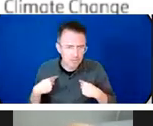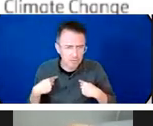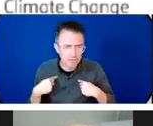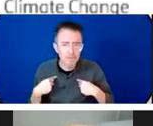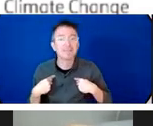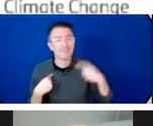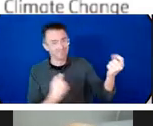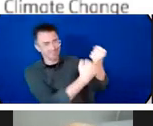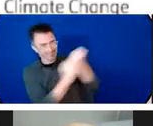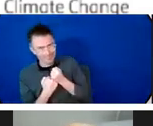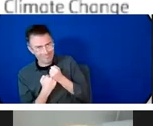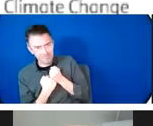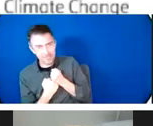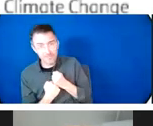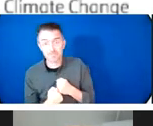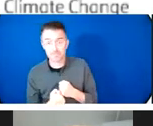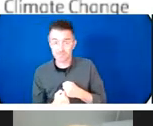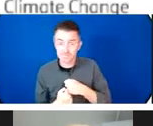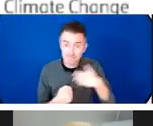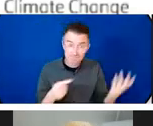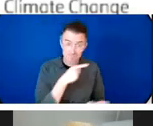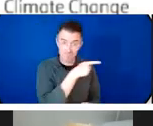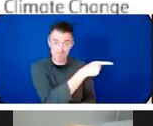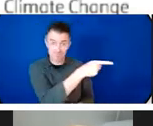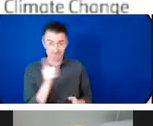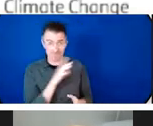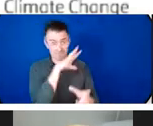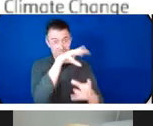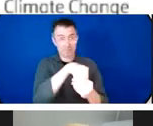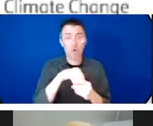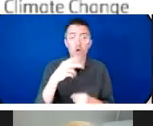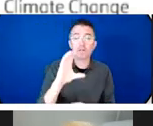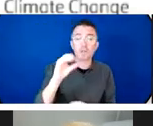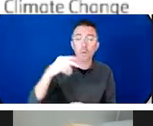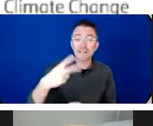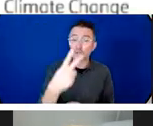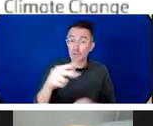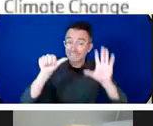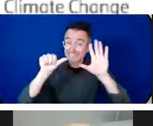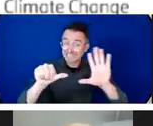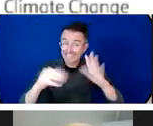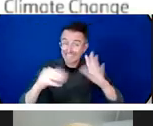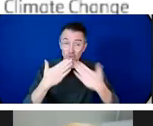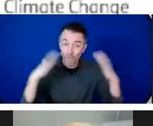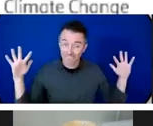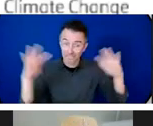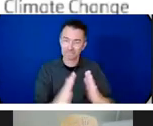behalf of our government, the Comoros hopes to deepen these partnerships